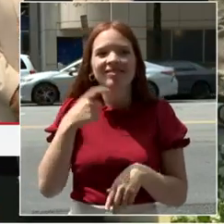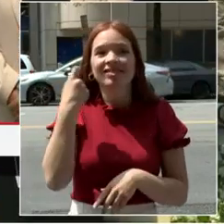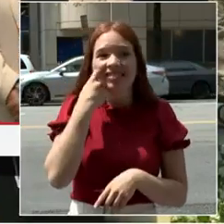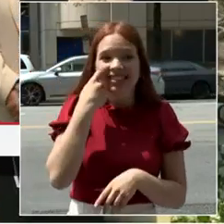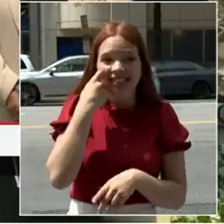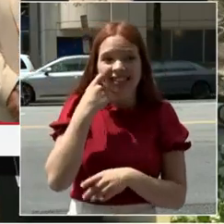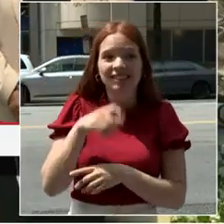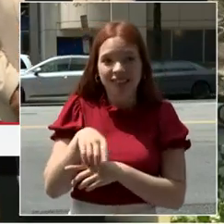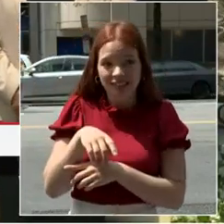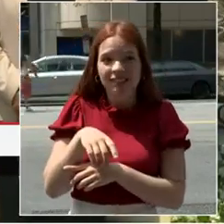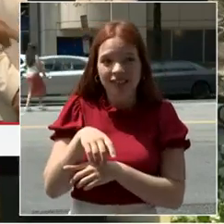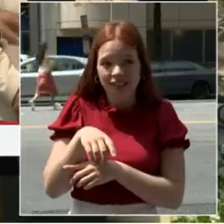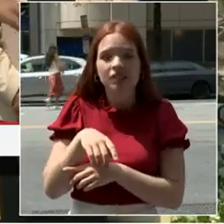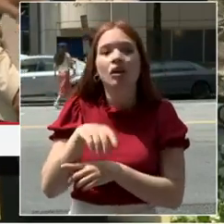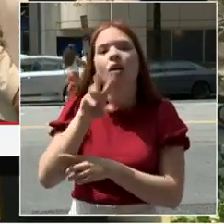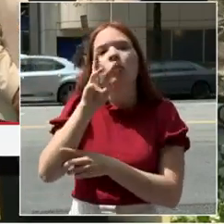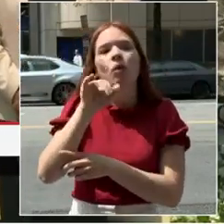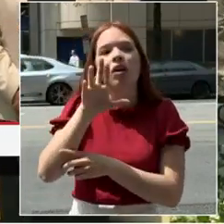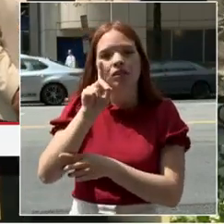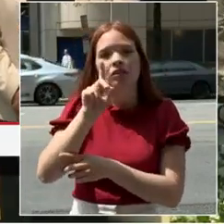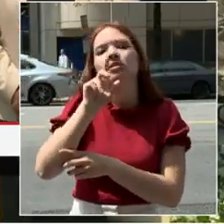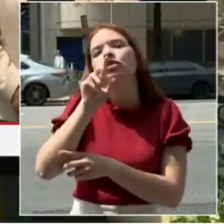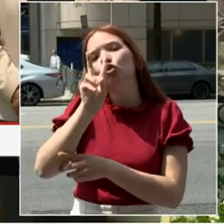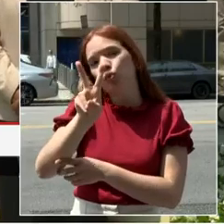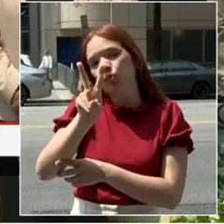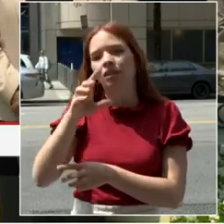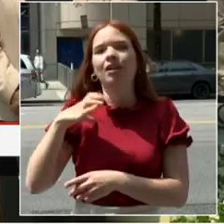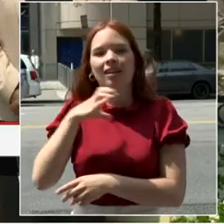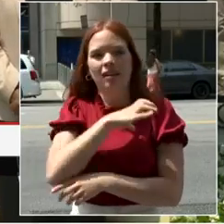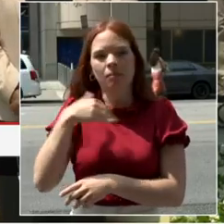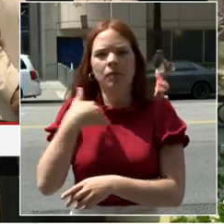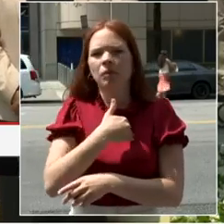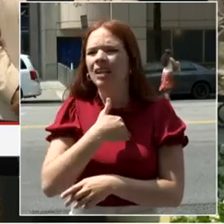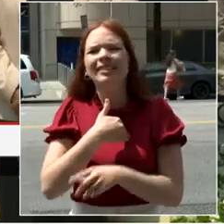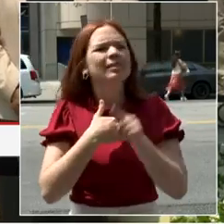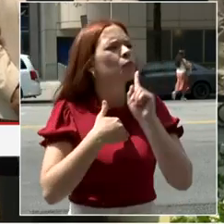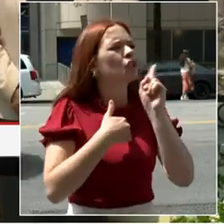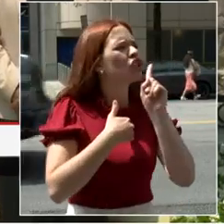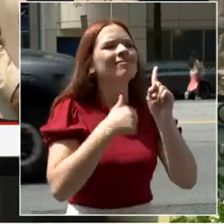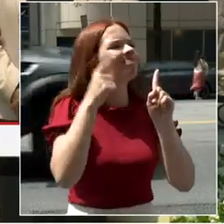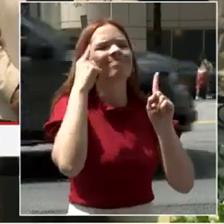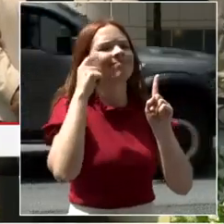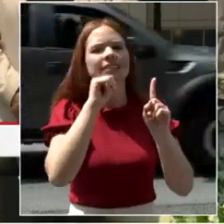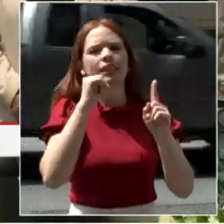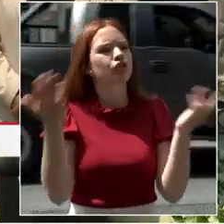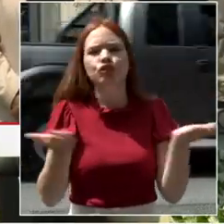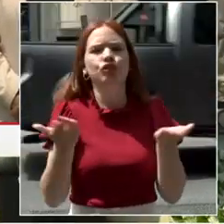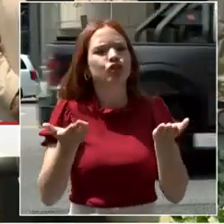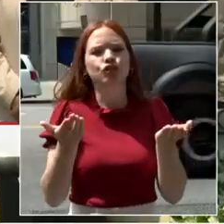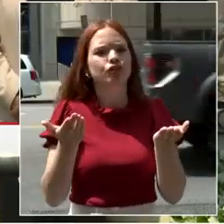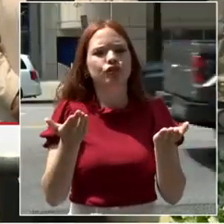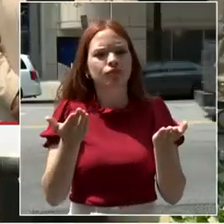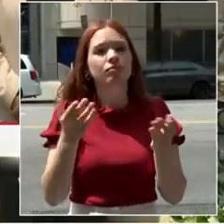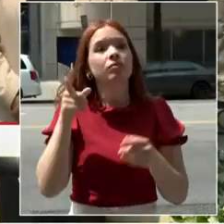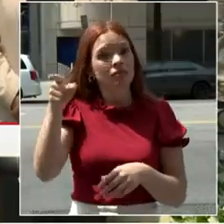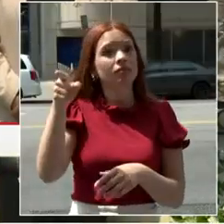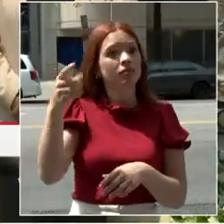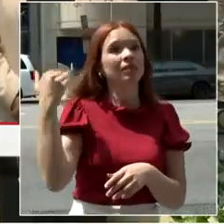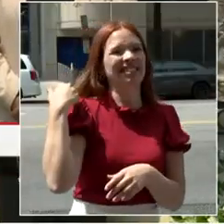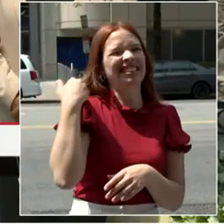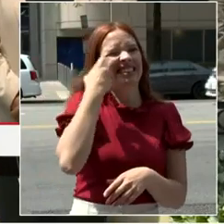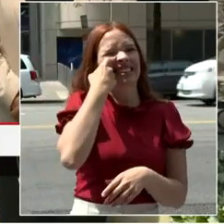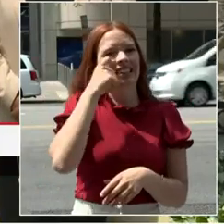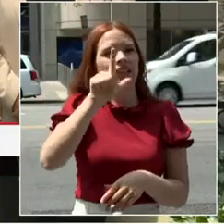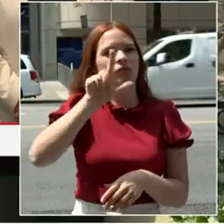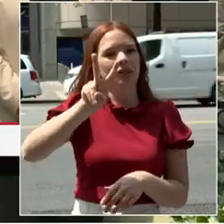retail to downtown and throughout the rest of War II. And I know that she has not been resting because she has been hard at work. I've